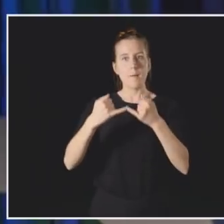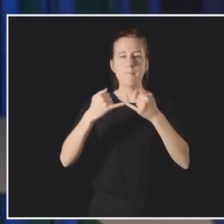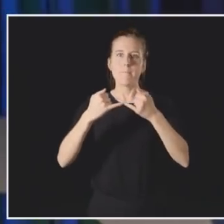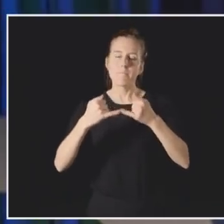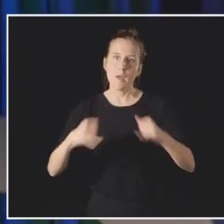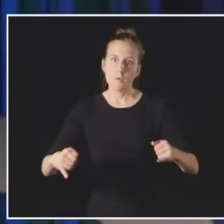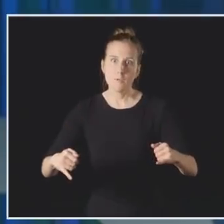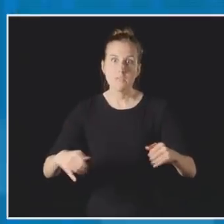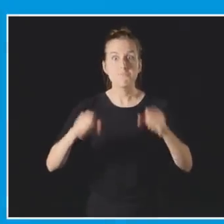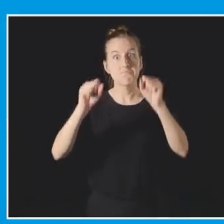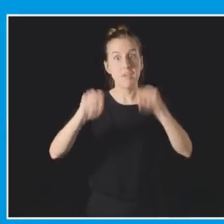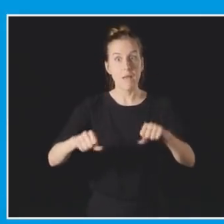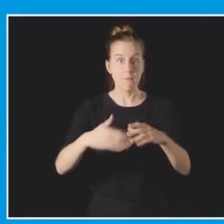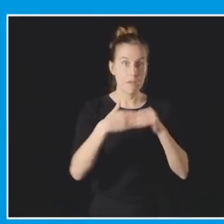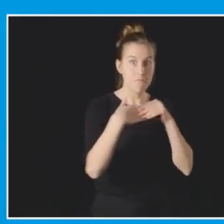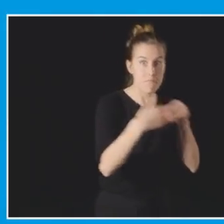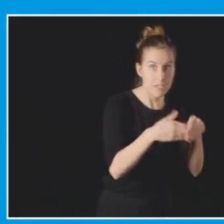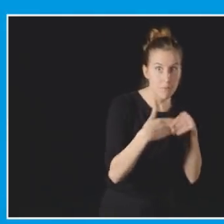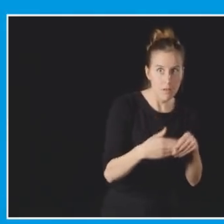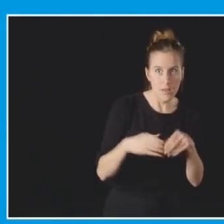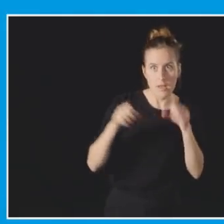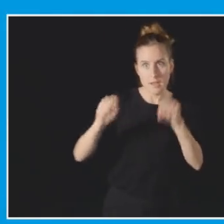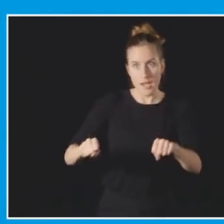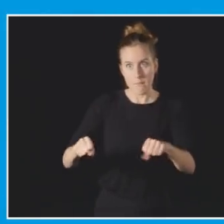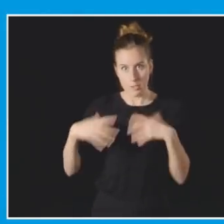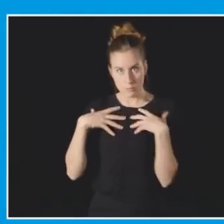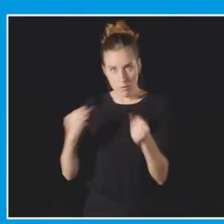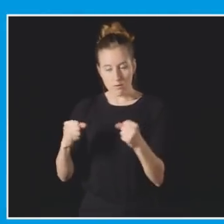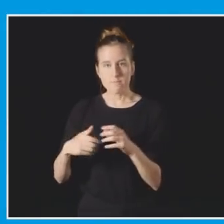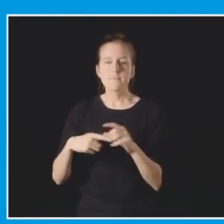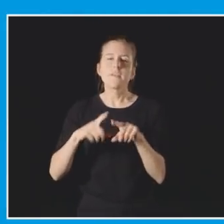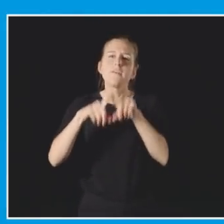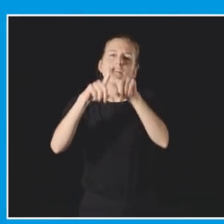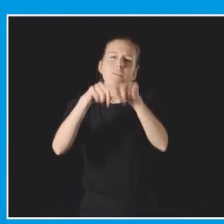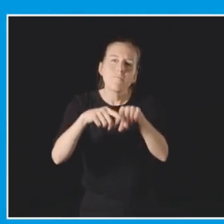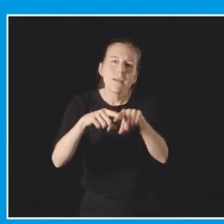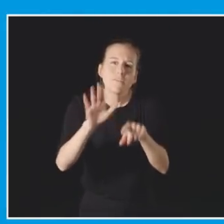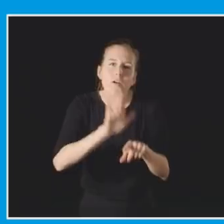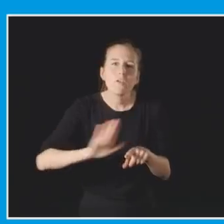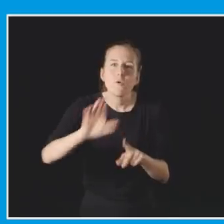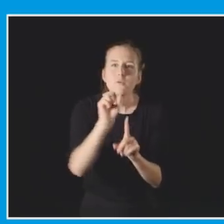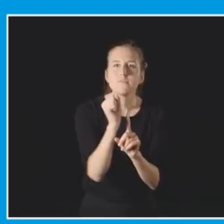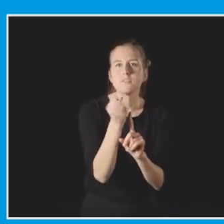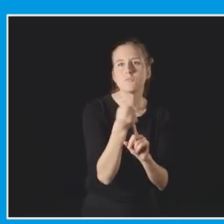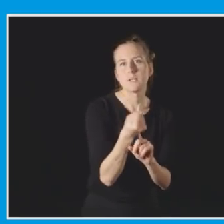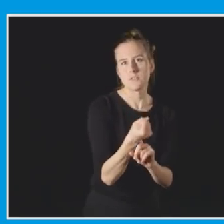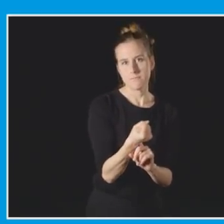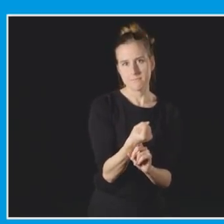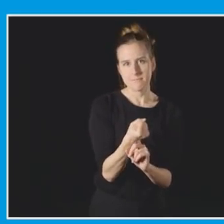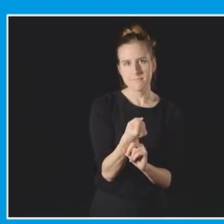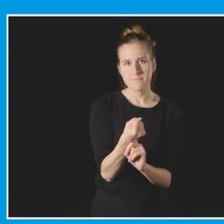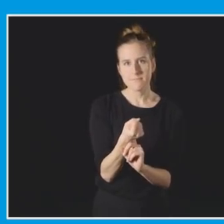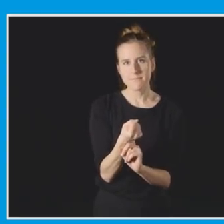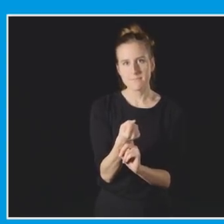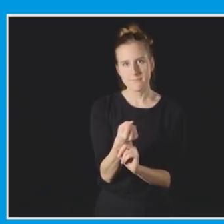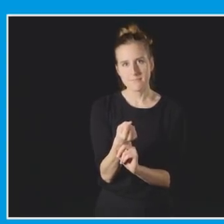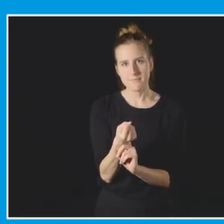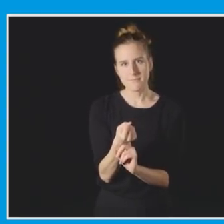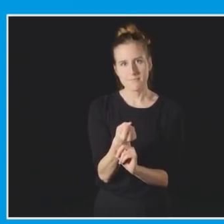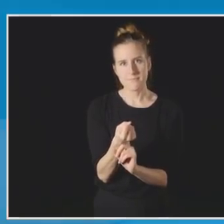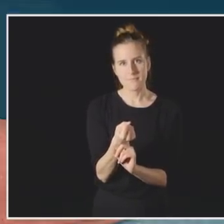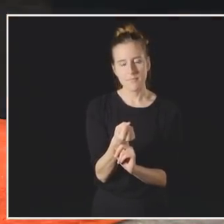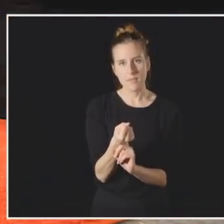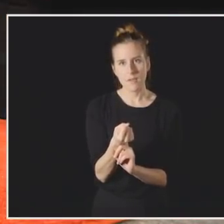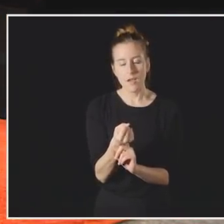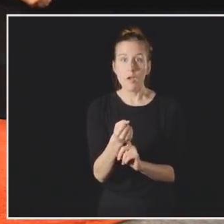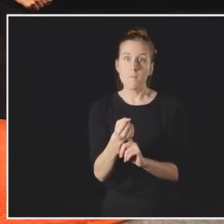Boundaries can be like a brick wall that don't move no matter what you do. Or they can be like a line in the sand that gets washed away.